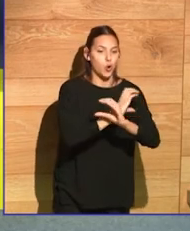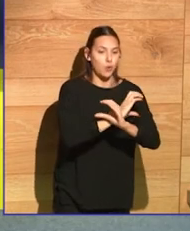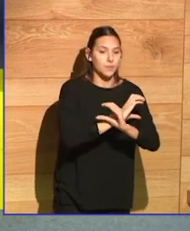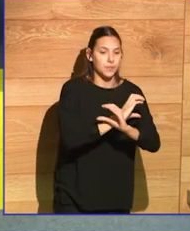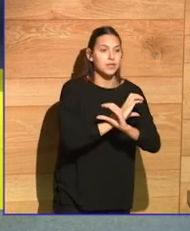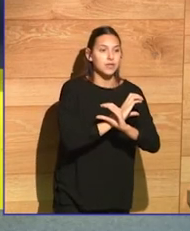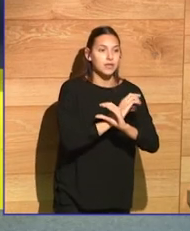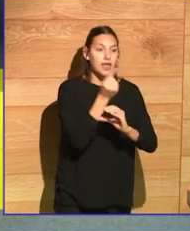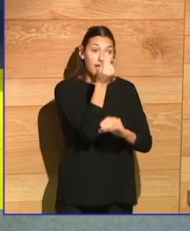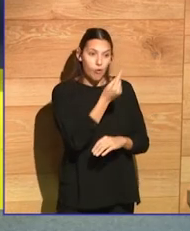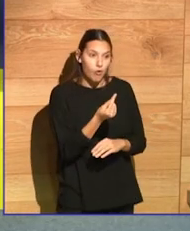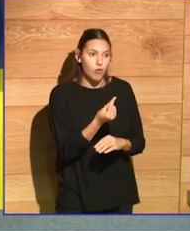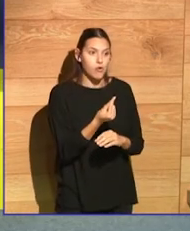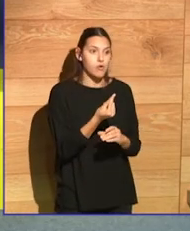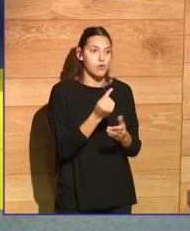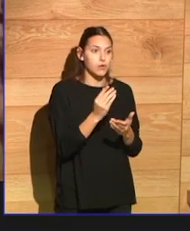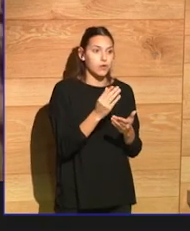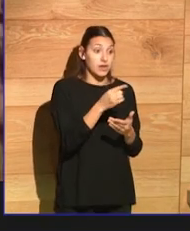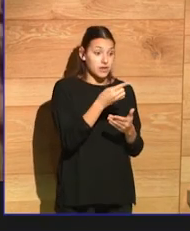Has this influenced your writing?